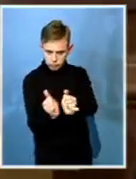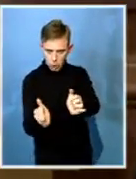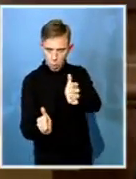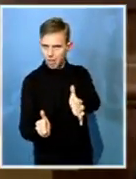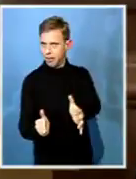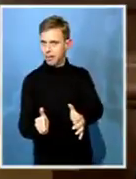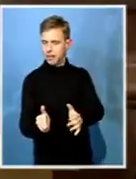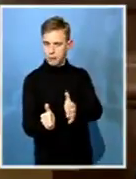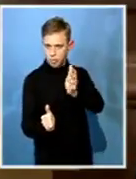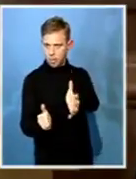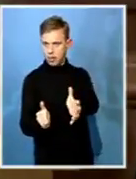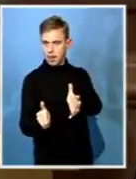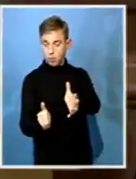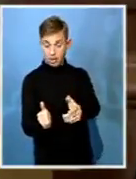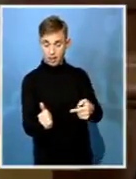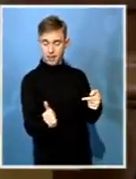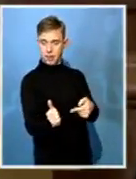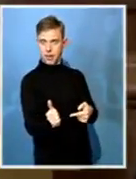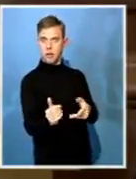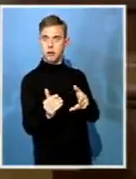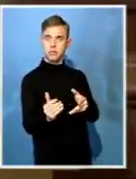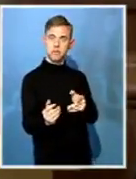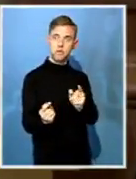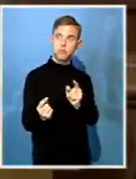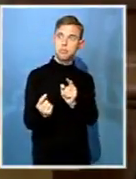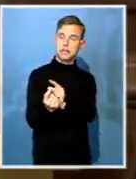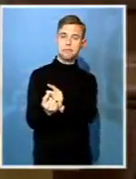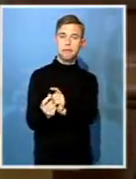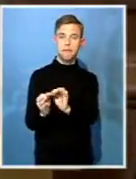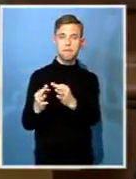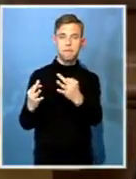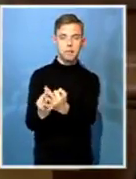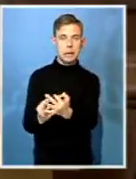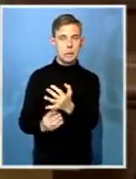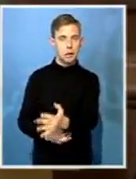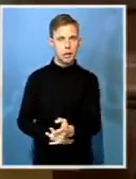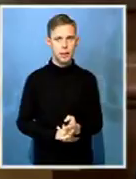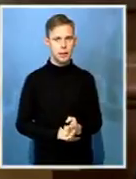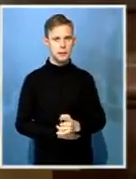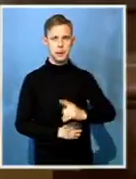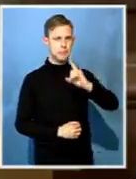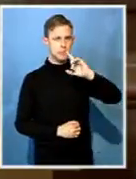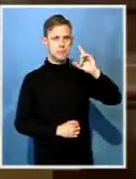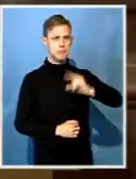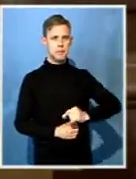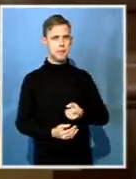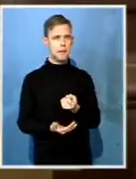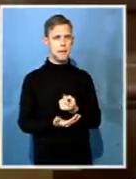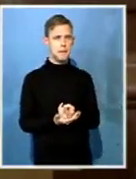He was seen his family and he told them that. But something happened